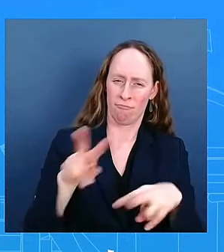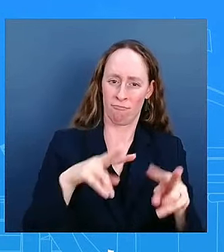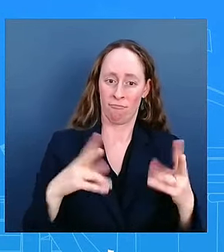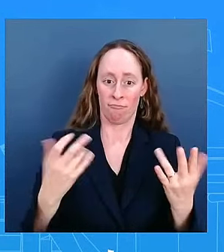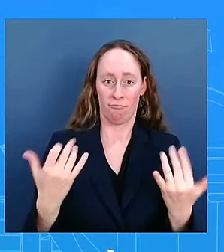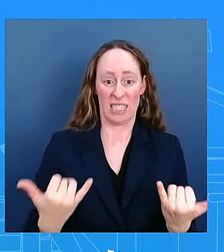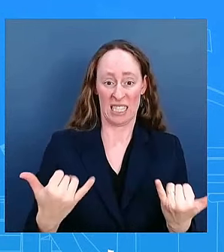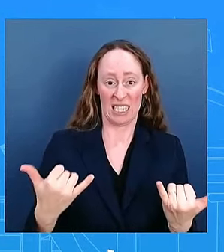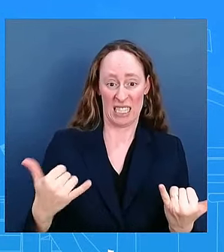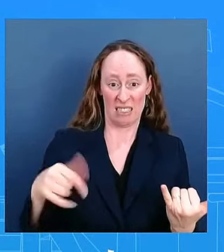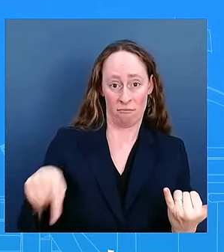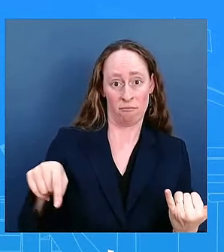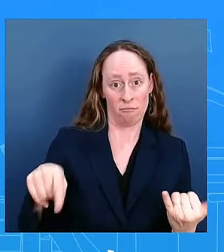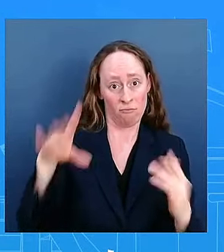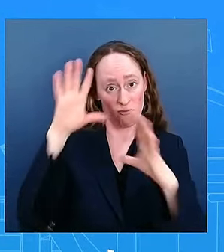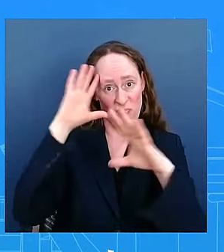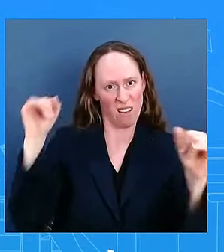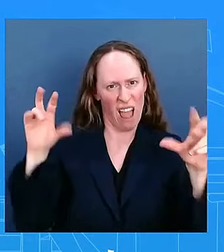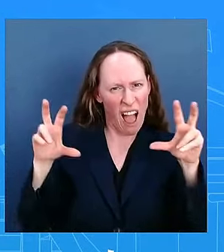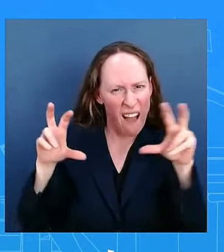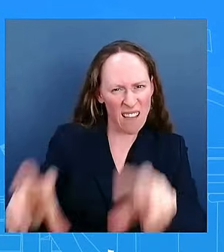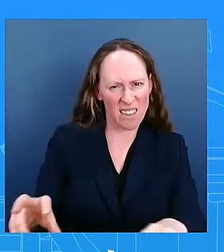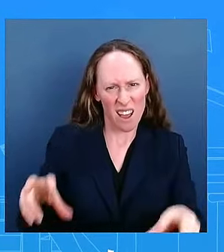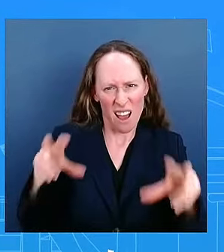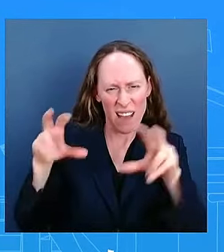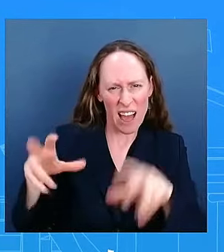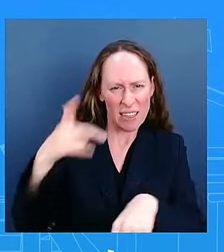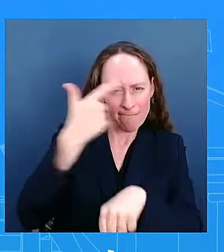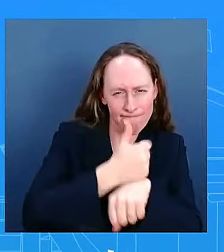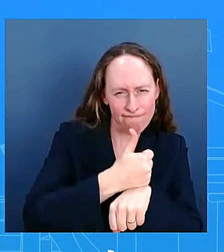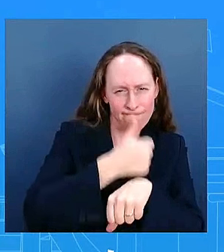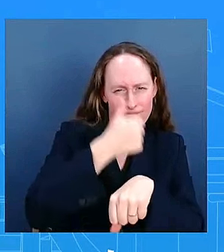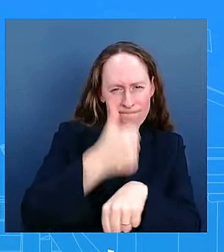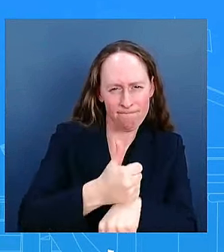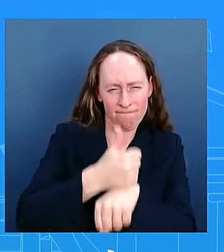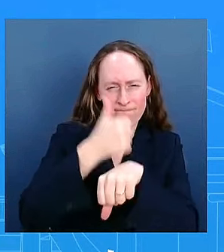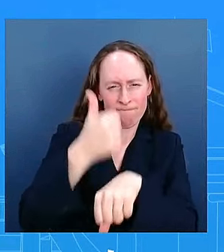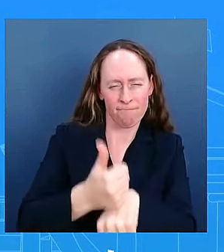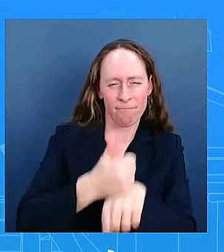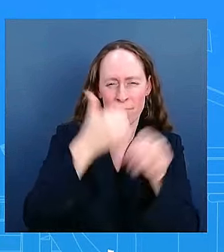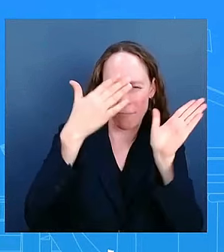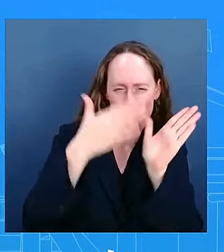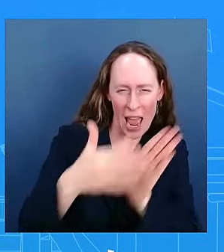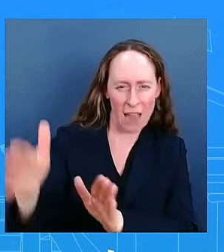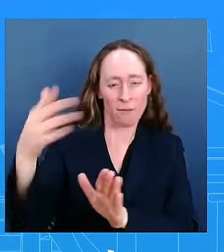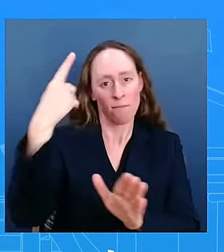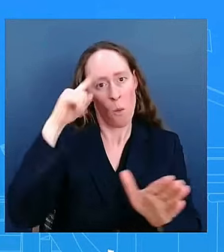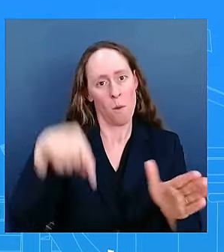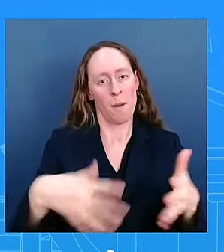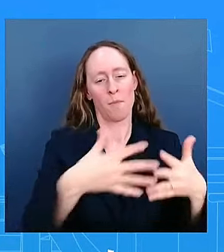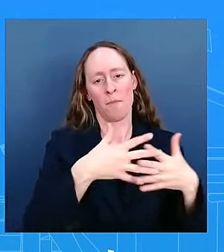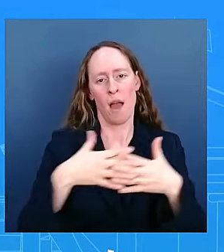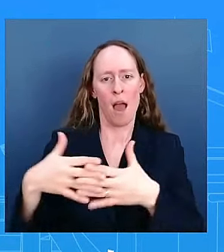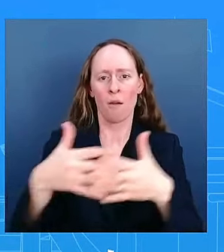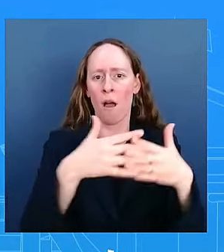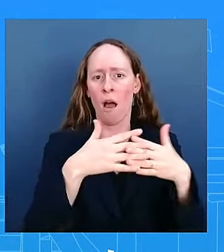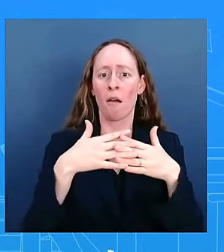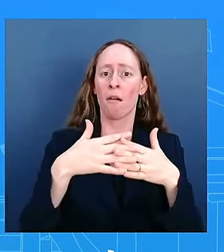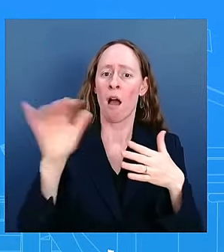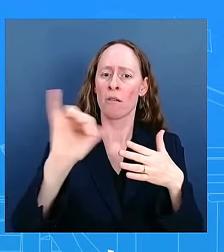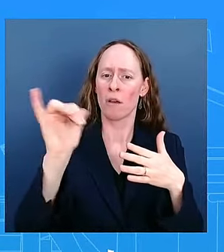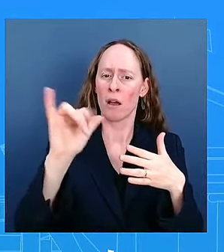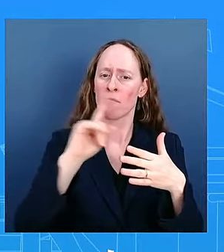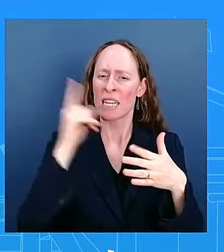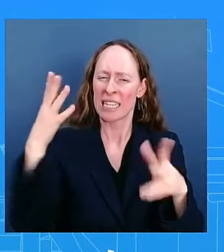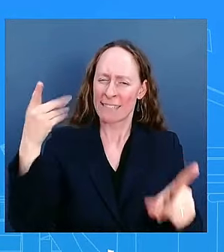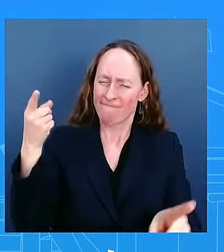parts of the country and have disproportionately gone to places that have been historically left behind places that have suffered from hollowing